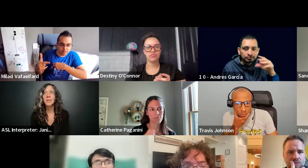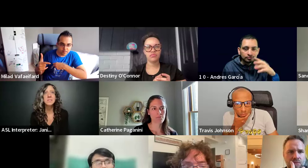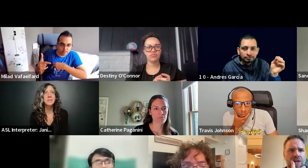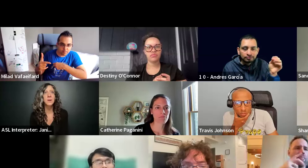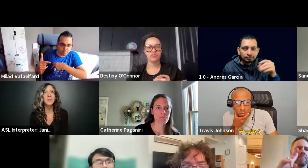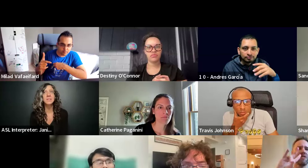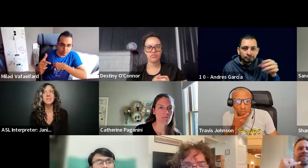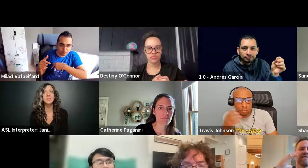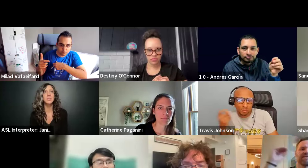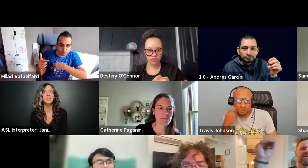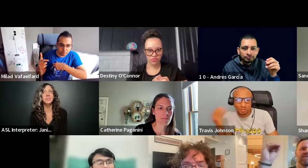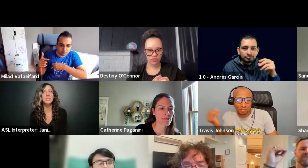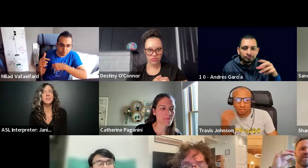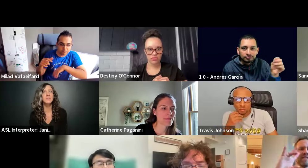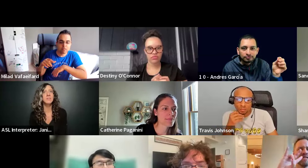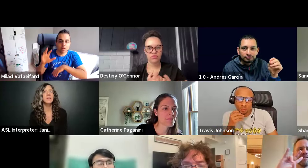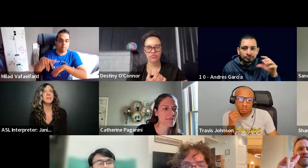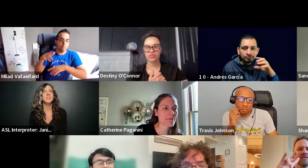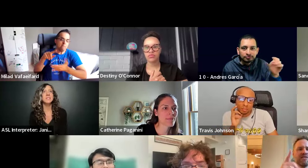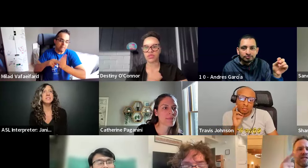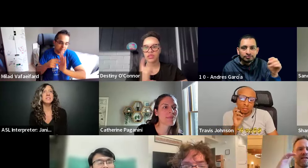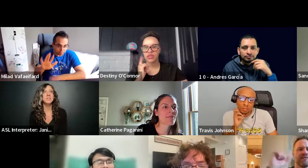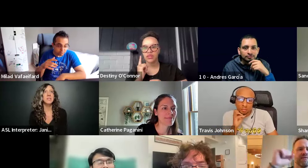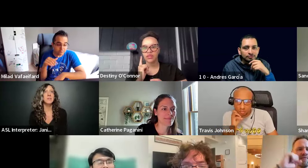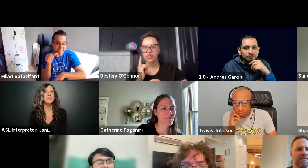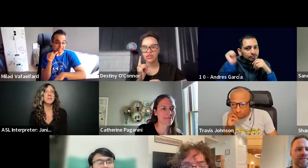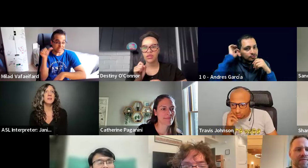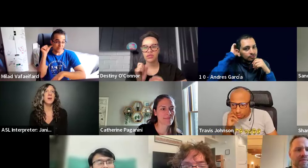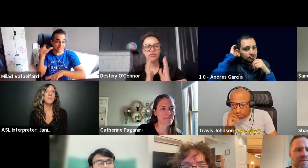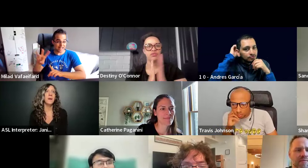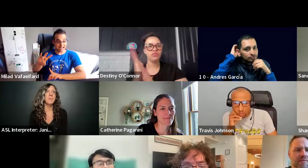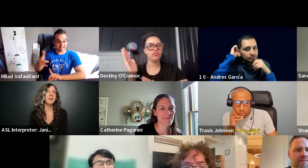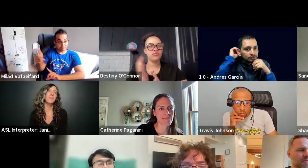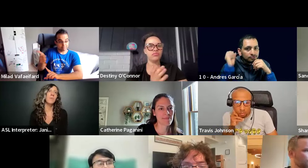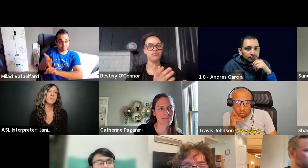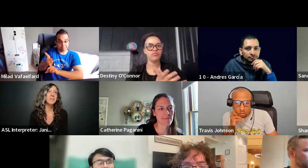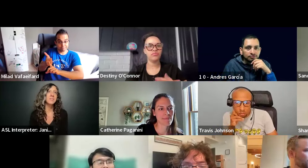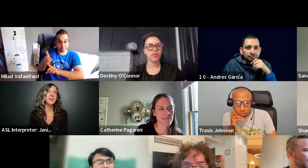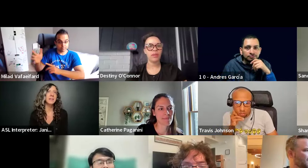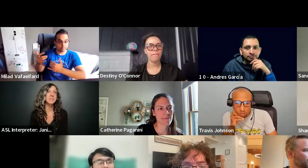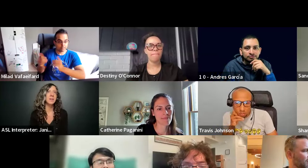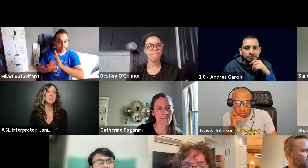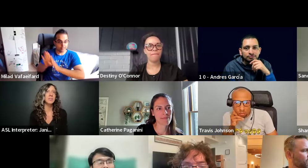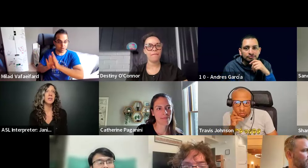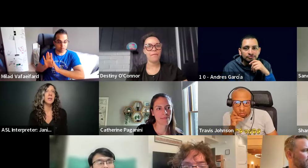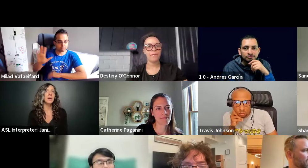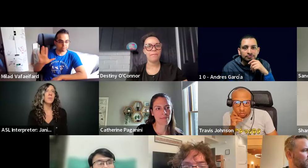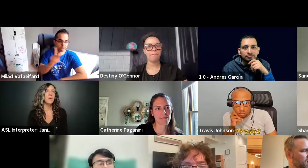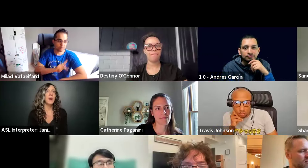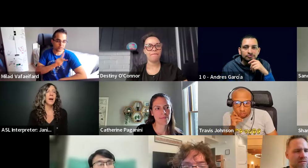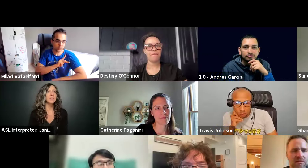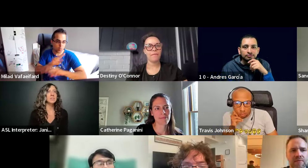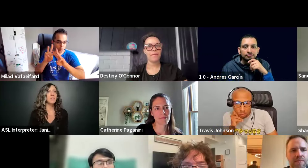where did Anastasia go? Did she leave? Jay says, yeah, she left. Oh, that meant, well, yesterday Anastasia,